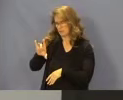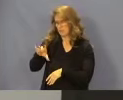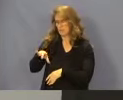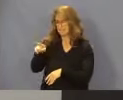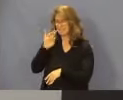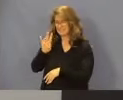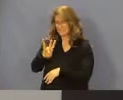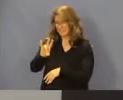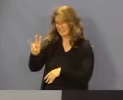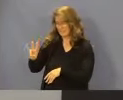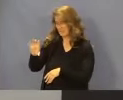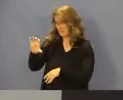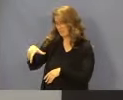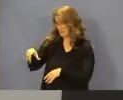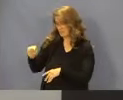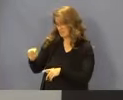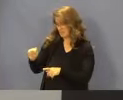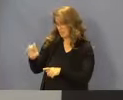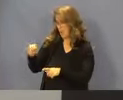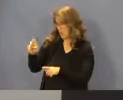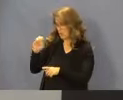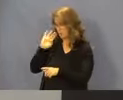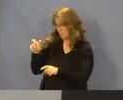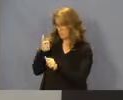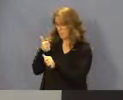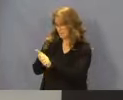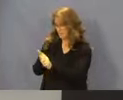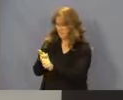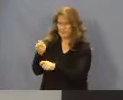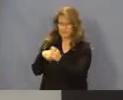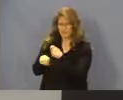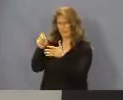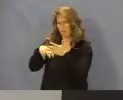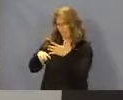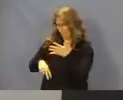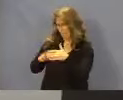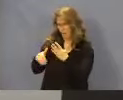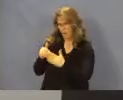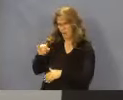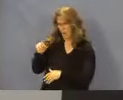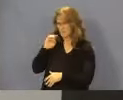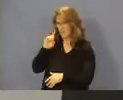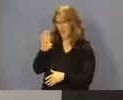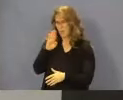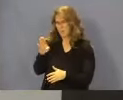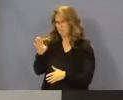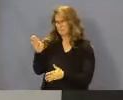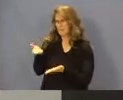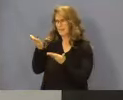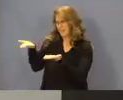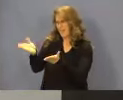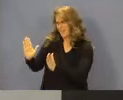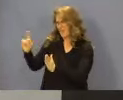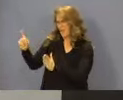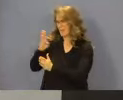CPT codes that will be updated. Instead of reading all the CPT codes, I will refer refer the board to the